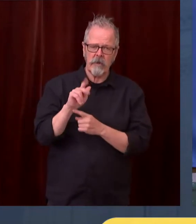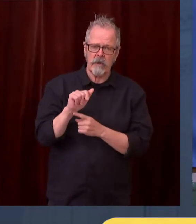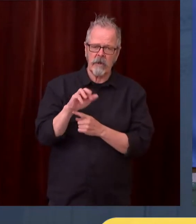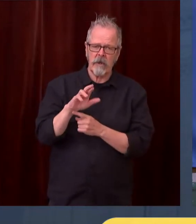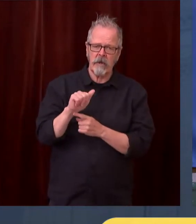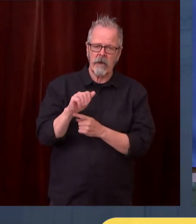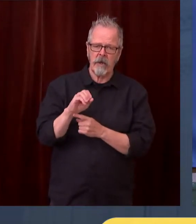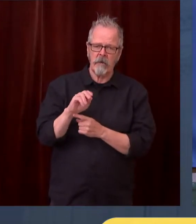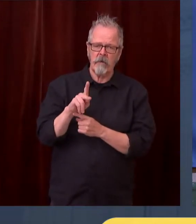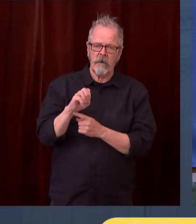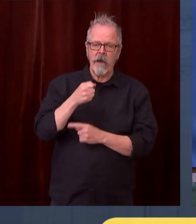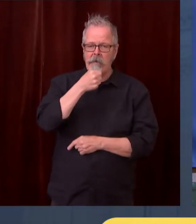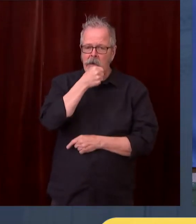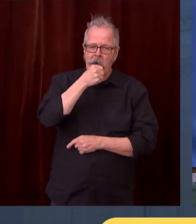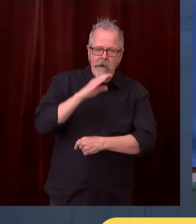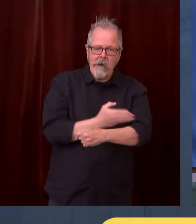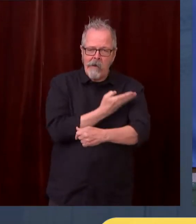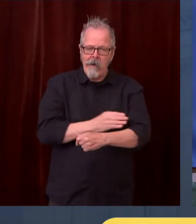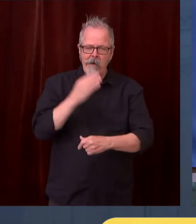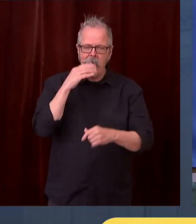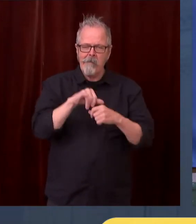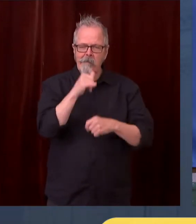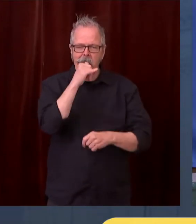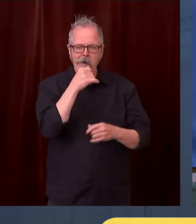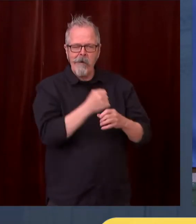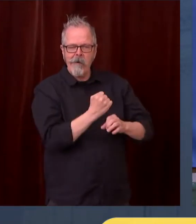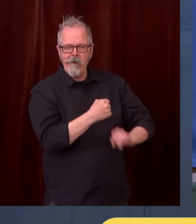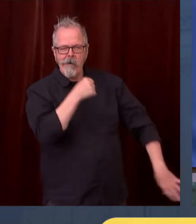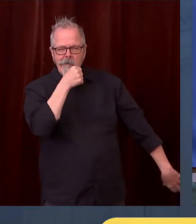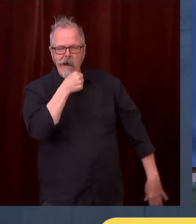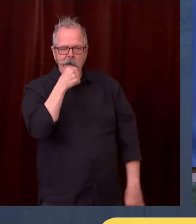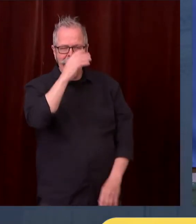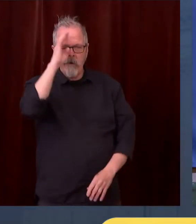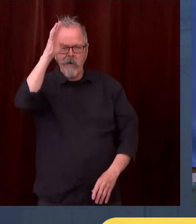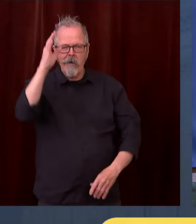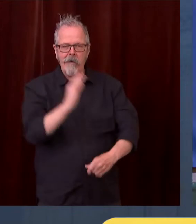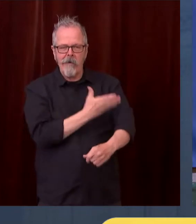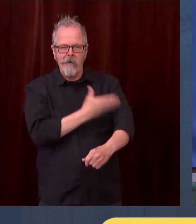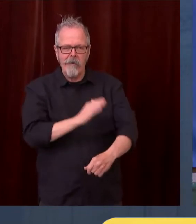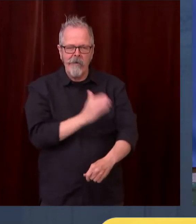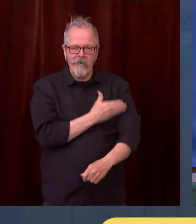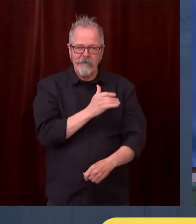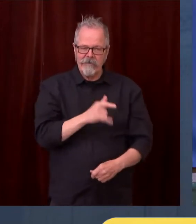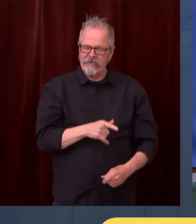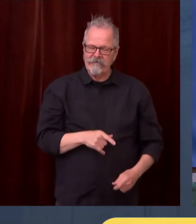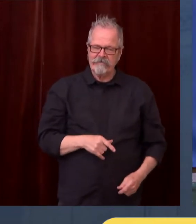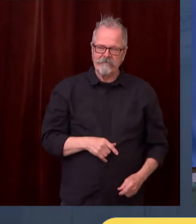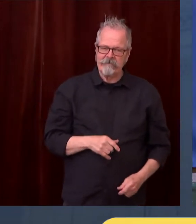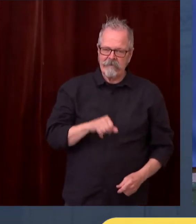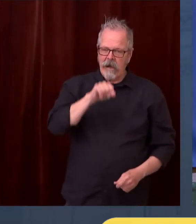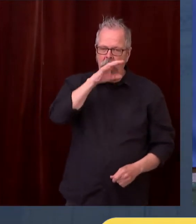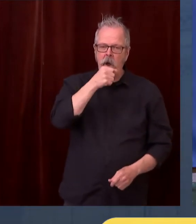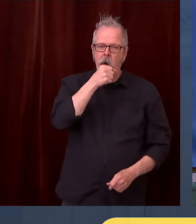But just letting our guard down is really, really dangerous and we believe it is one of the reasons these numbers are increasing.